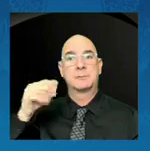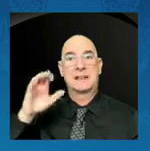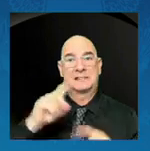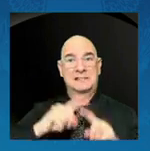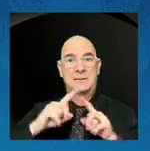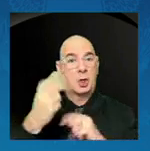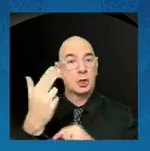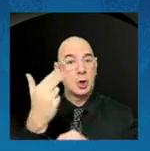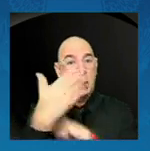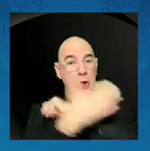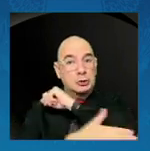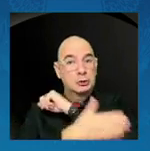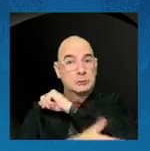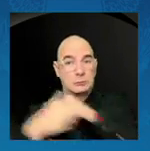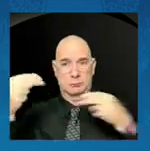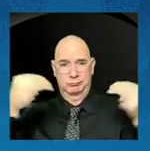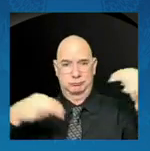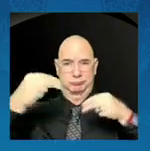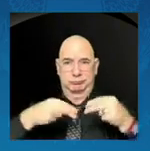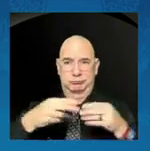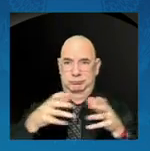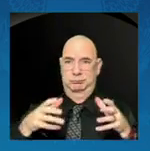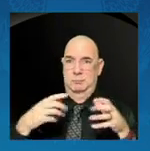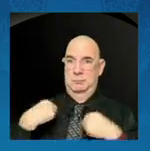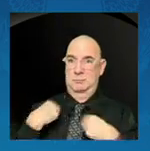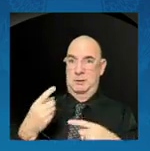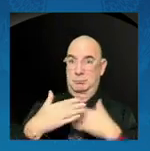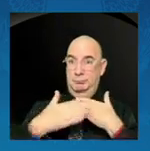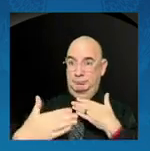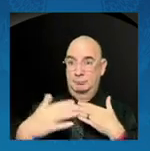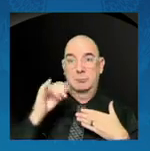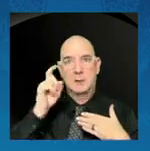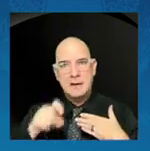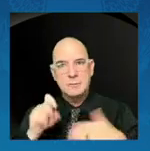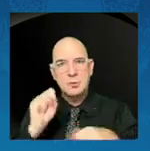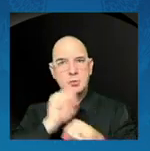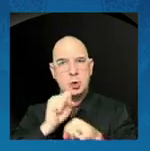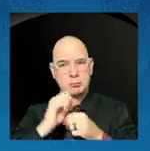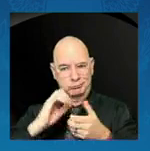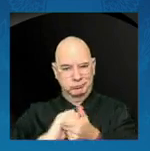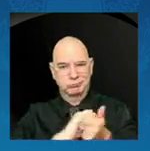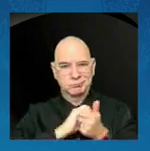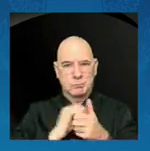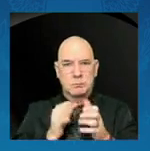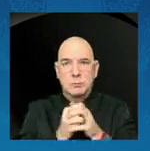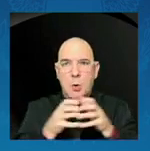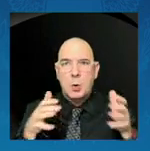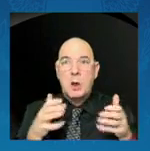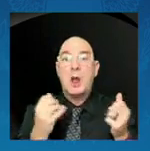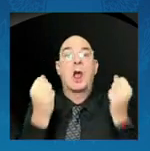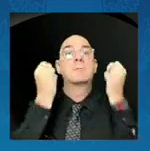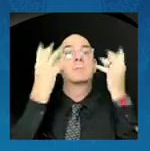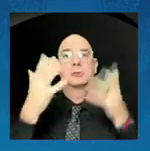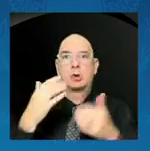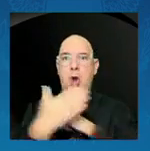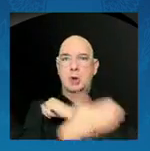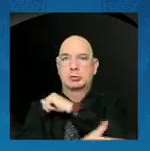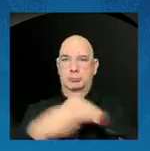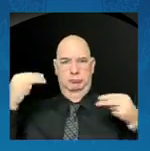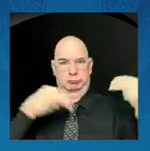From here. We must work. To expand. The number. Of signatories. On the Artemis. Accord.